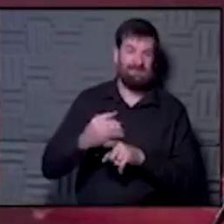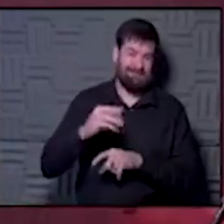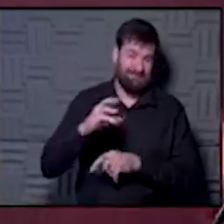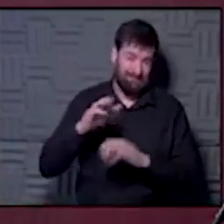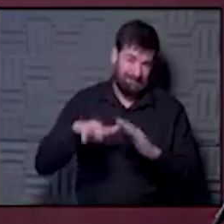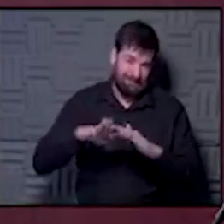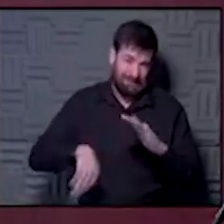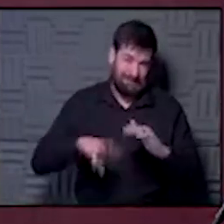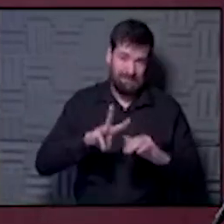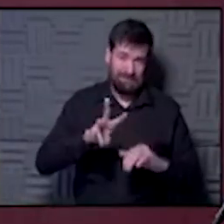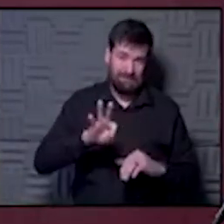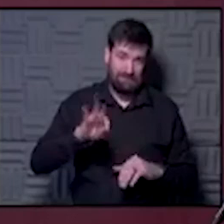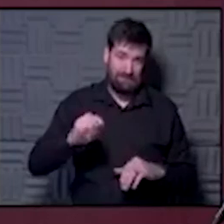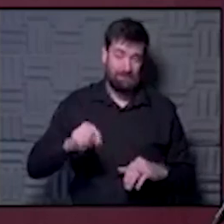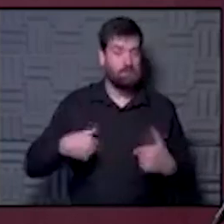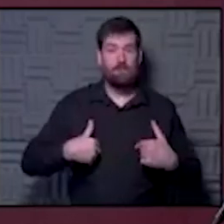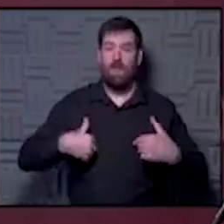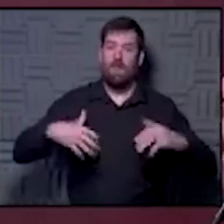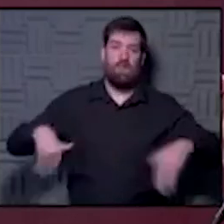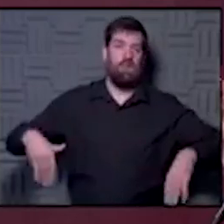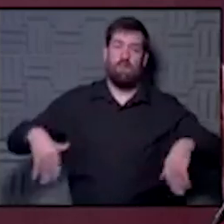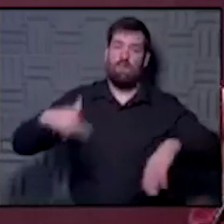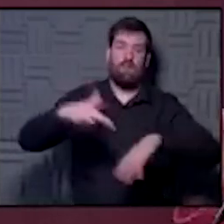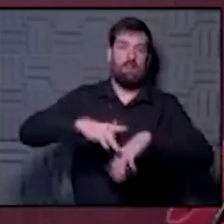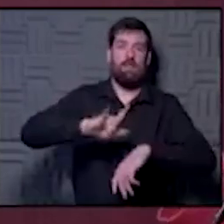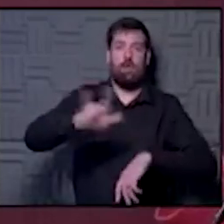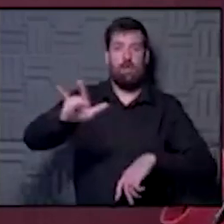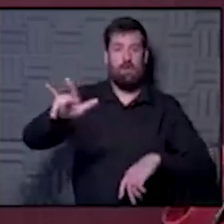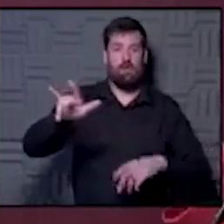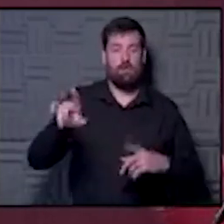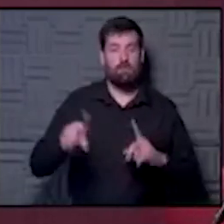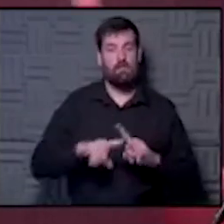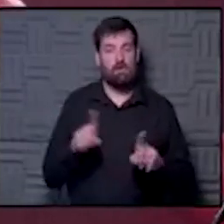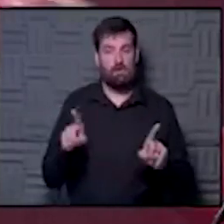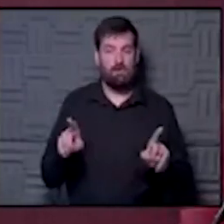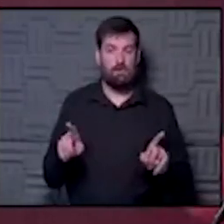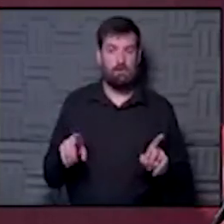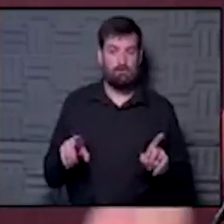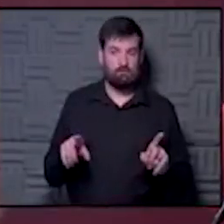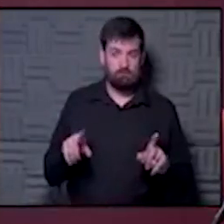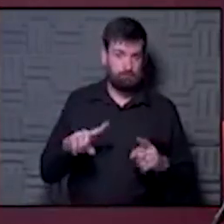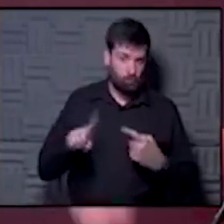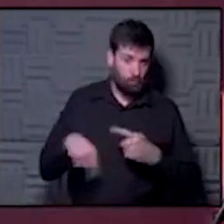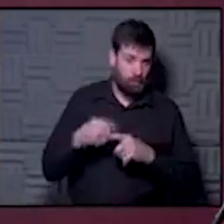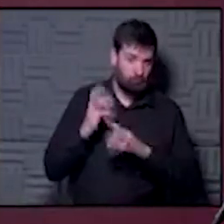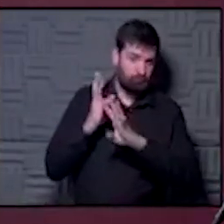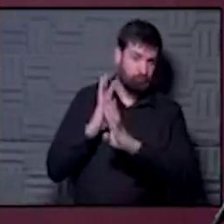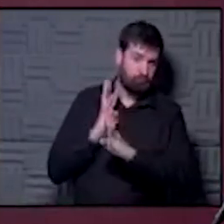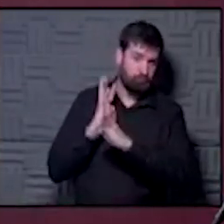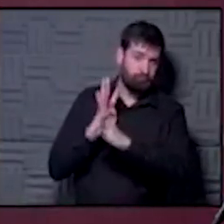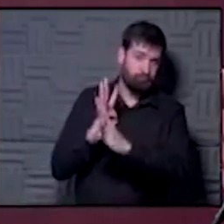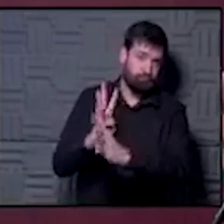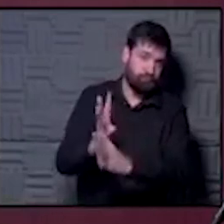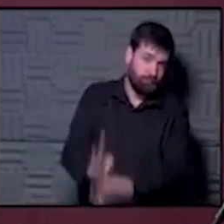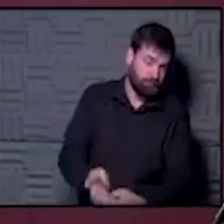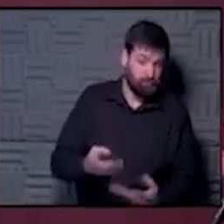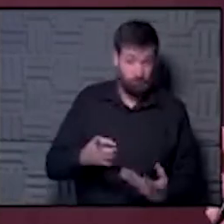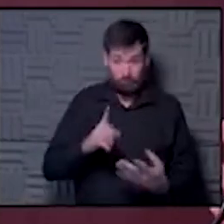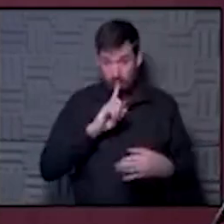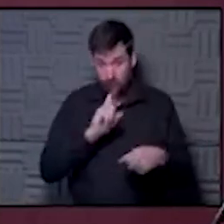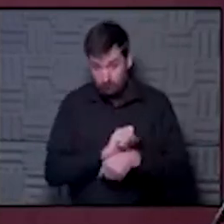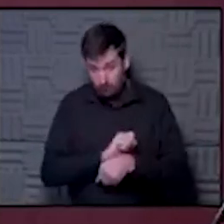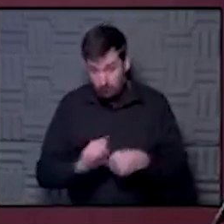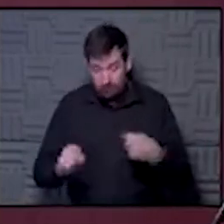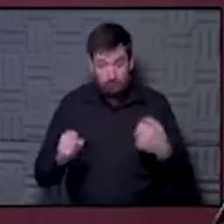standing in line, I haven't been on an airplane. So I don't know if those, like as you're getting on and getting off, if they have truly allowed